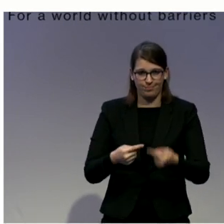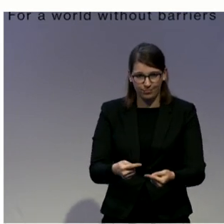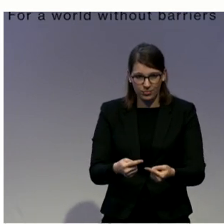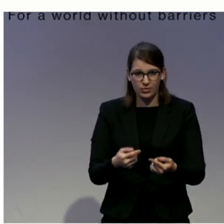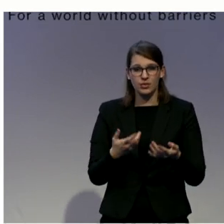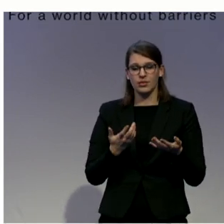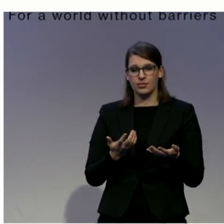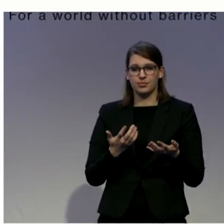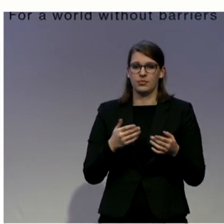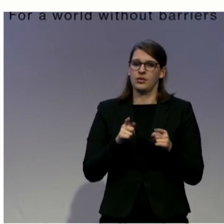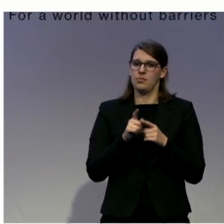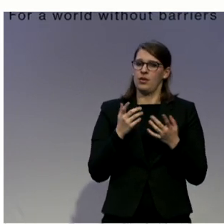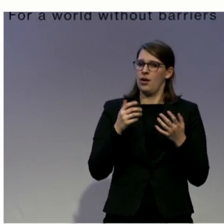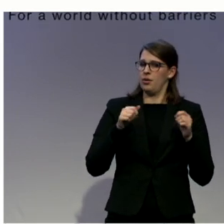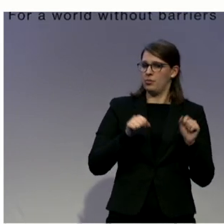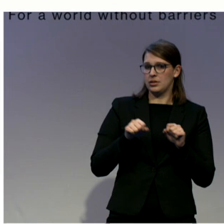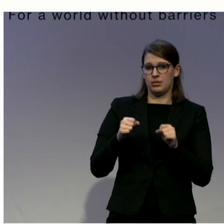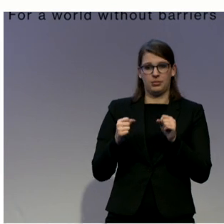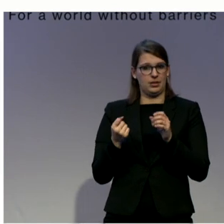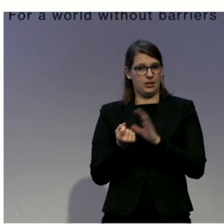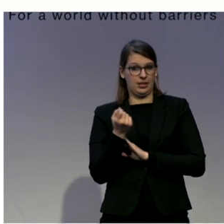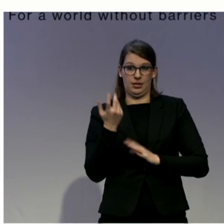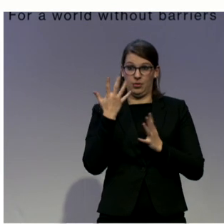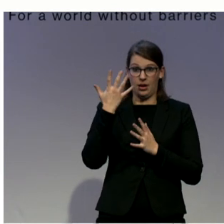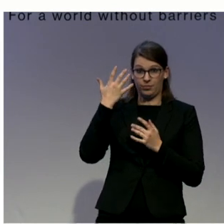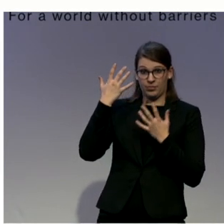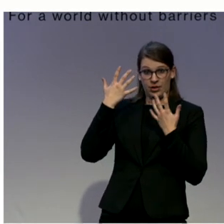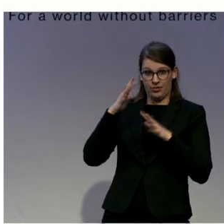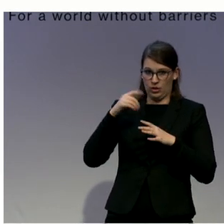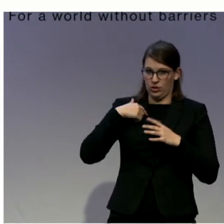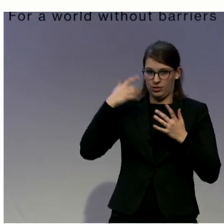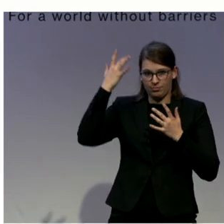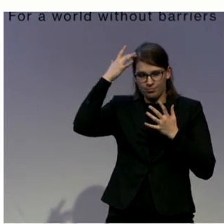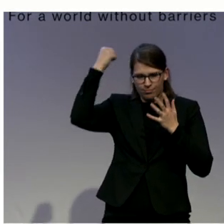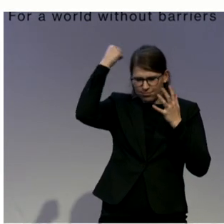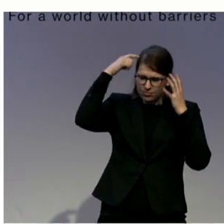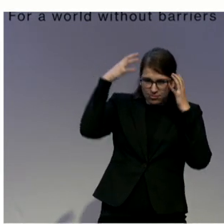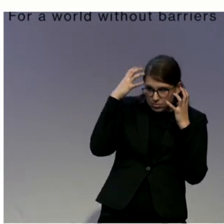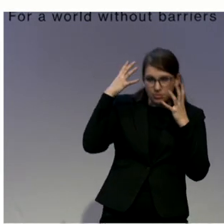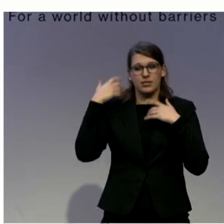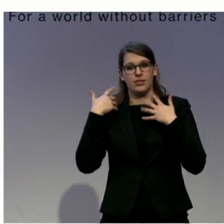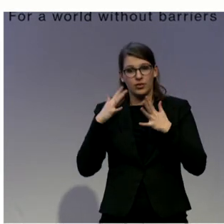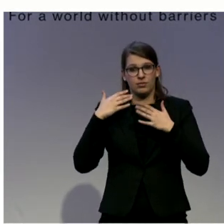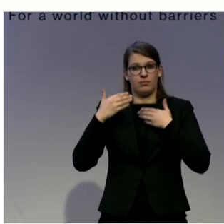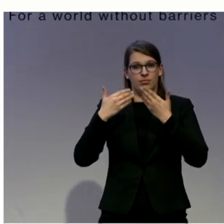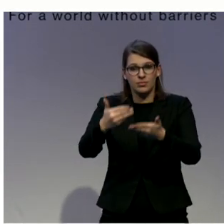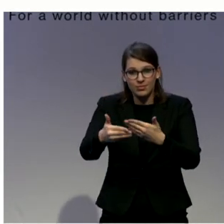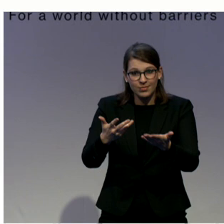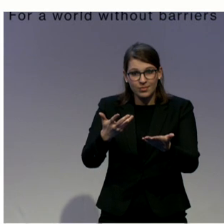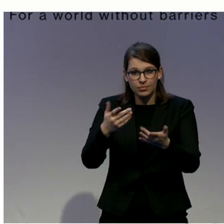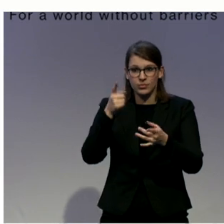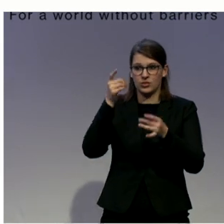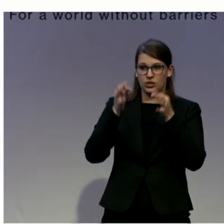contact with the criminal justice system. For example, a survivor left with slurred